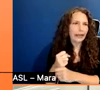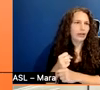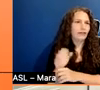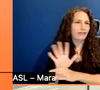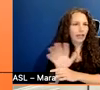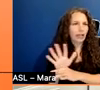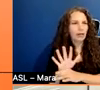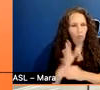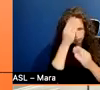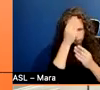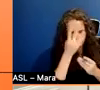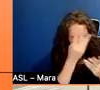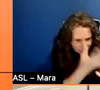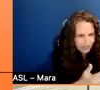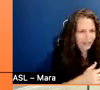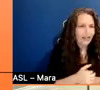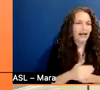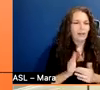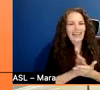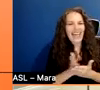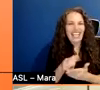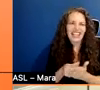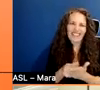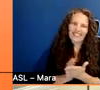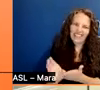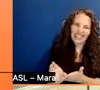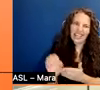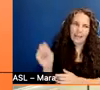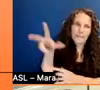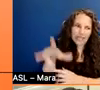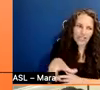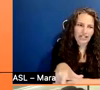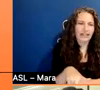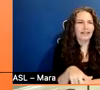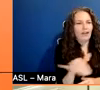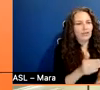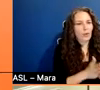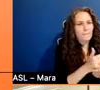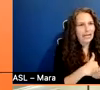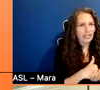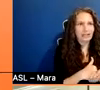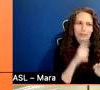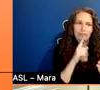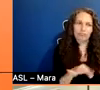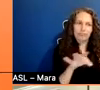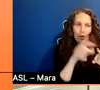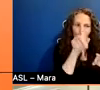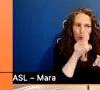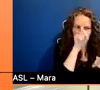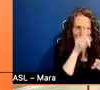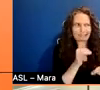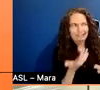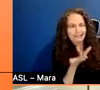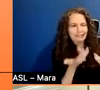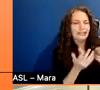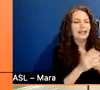uh, and also budgeting, which I know is a very prevalent question on everybody's minds. Then we're going to go into, uh,